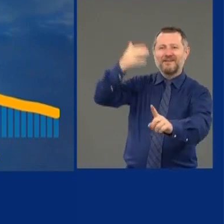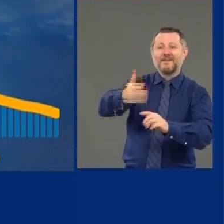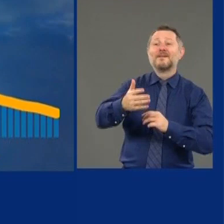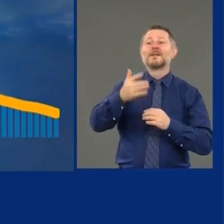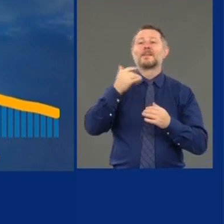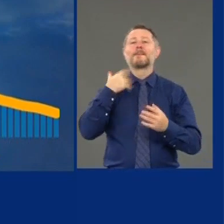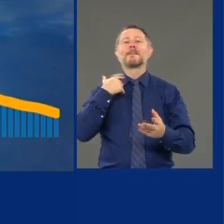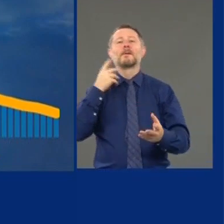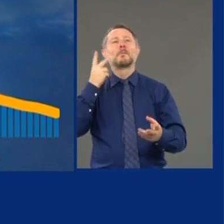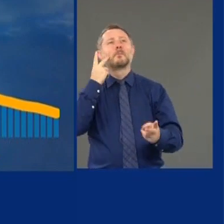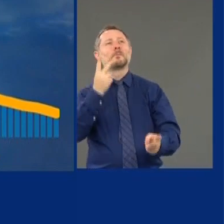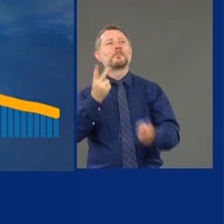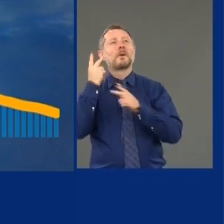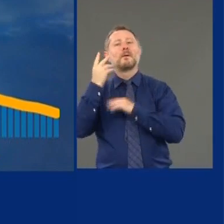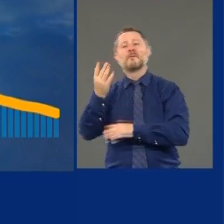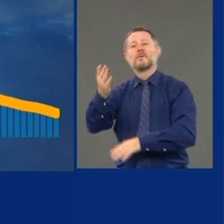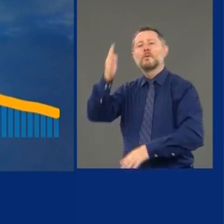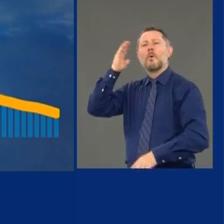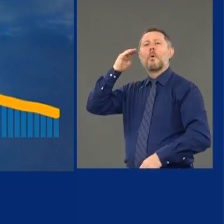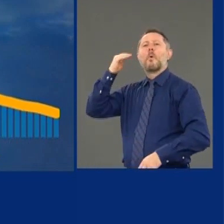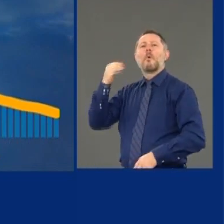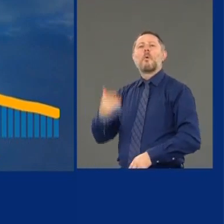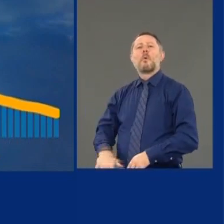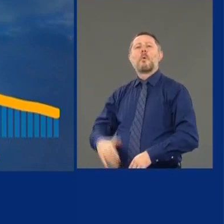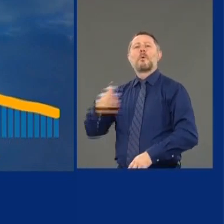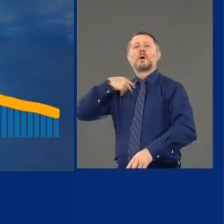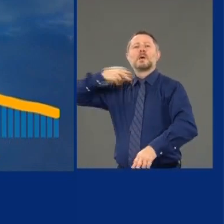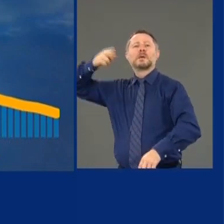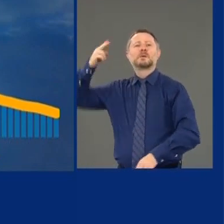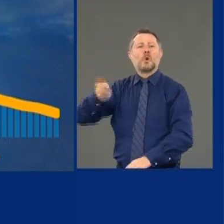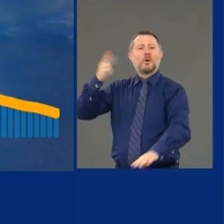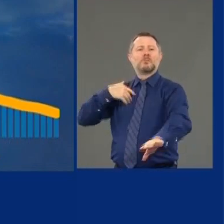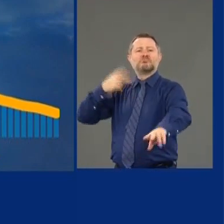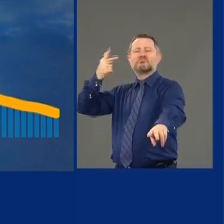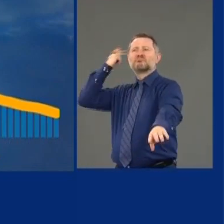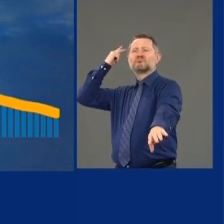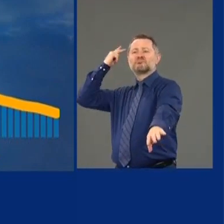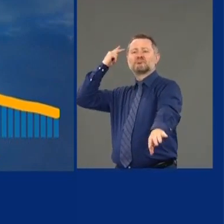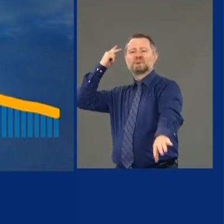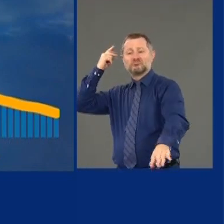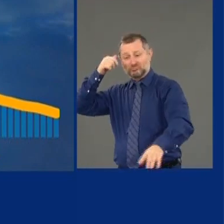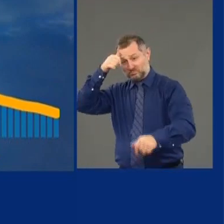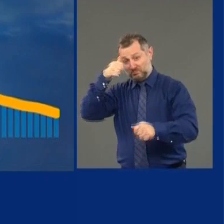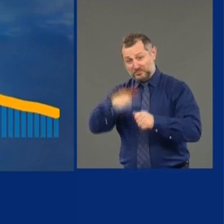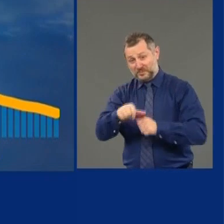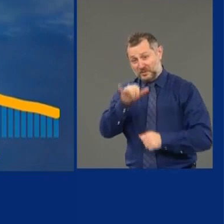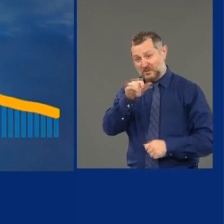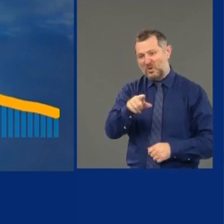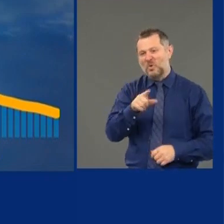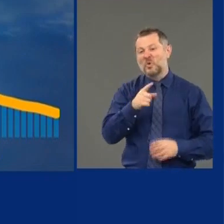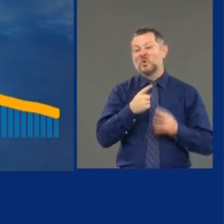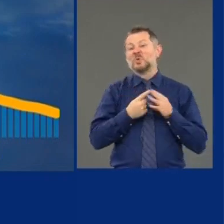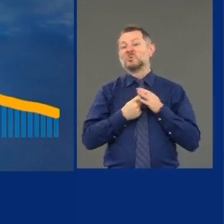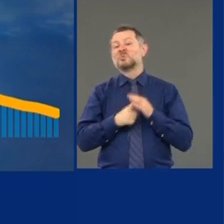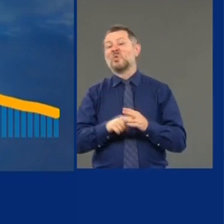Just remember what we did here. When we started on the bay side of the mountain,